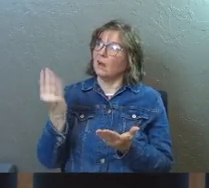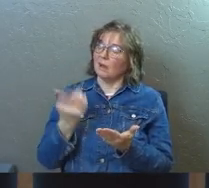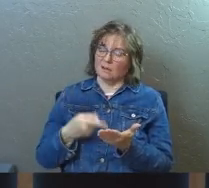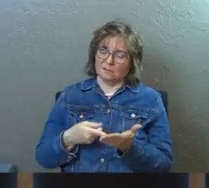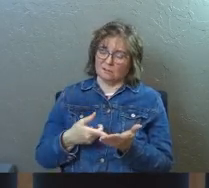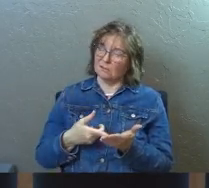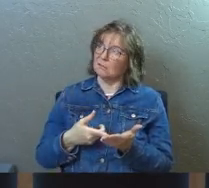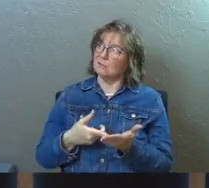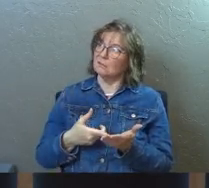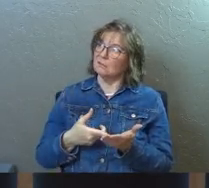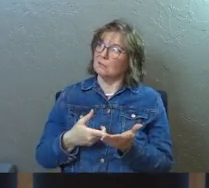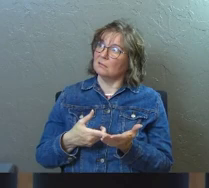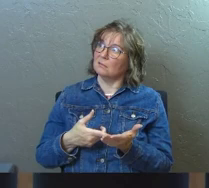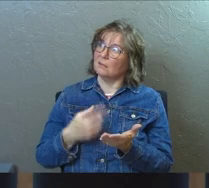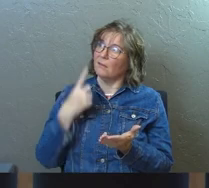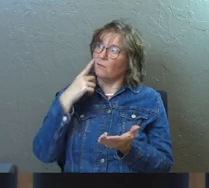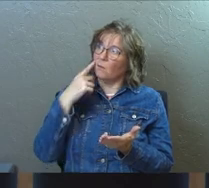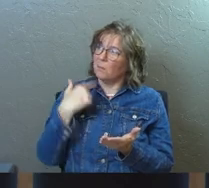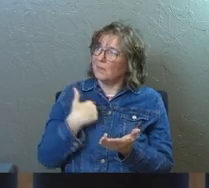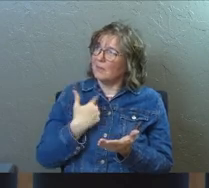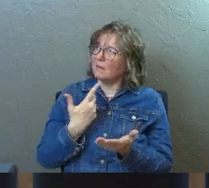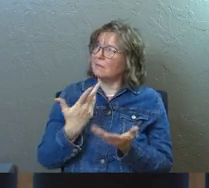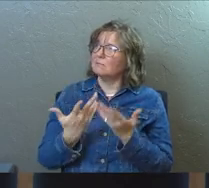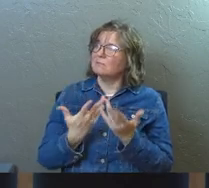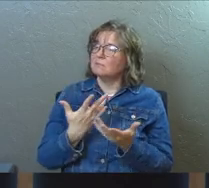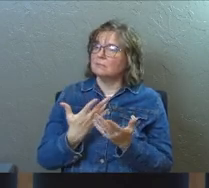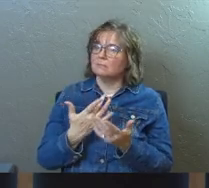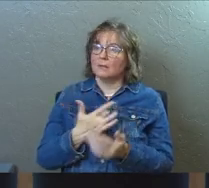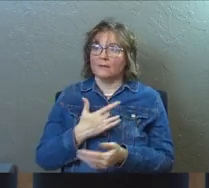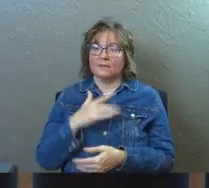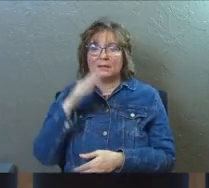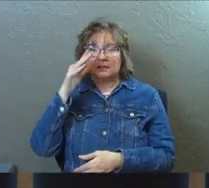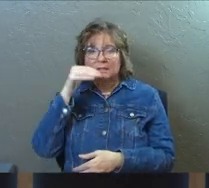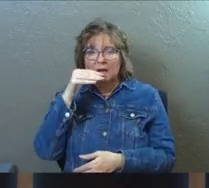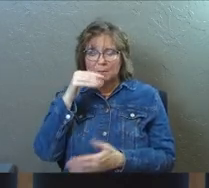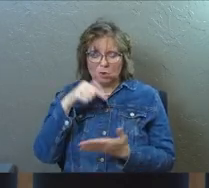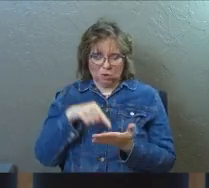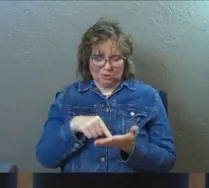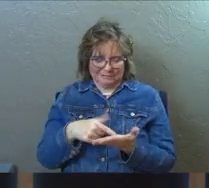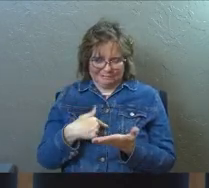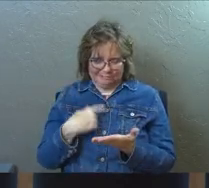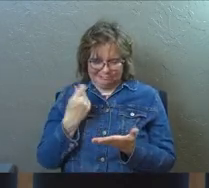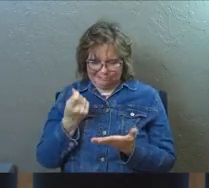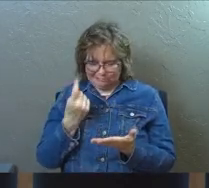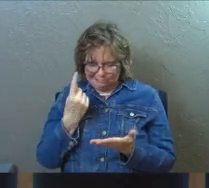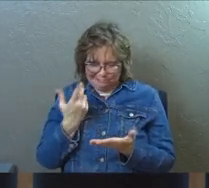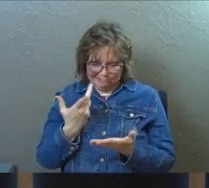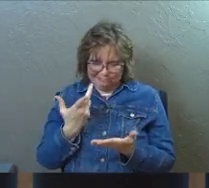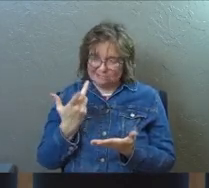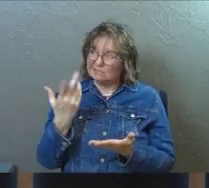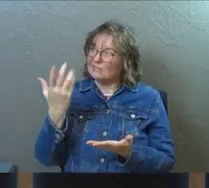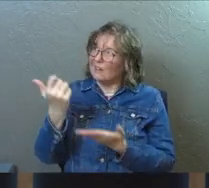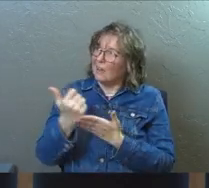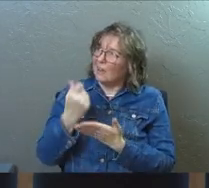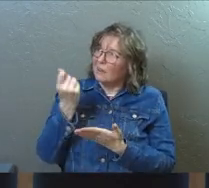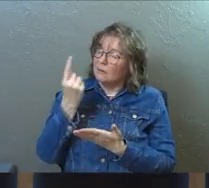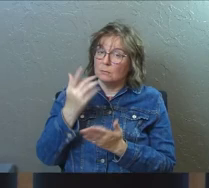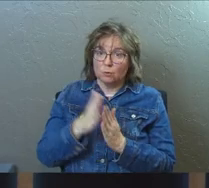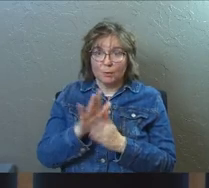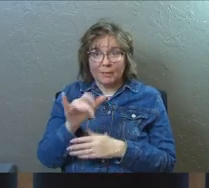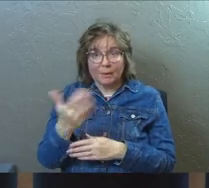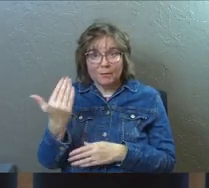you through the text. I'm still feeling stubborn, Lord, about this. Would you break through to me? You ever pray that kind of prayer?